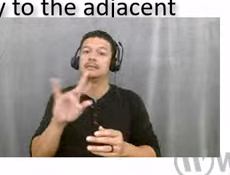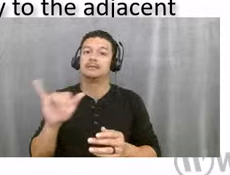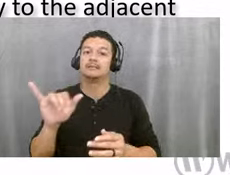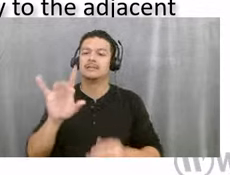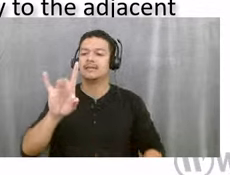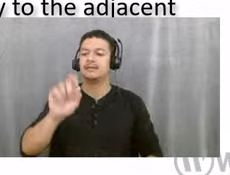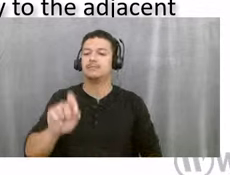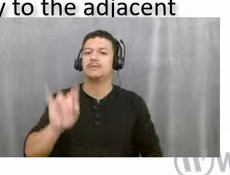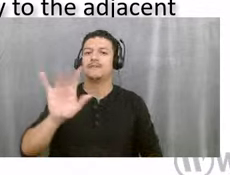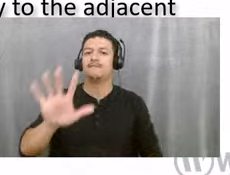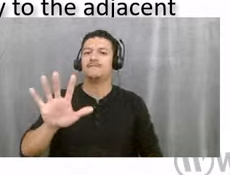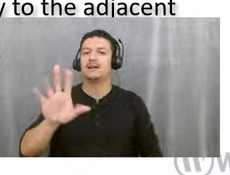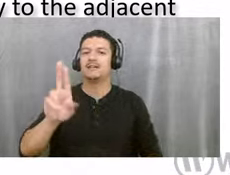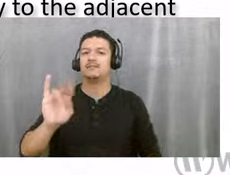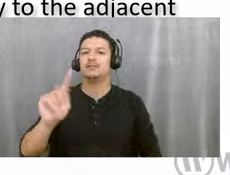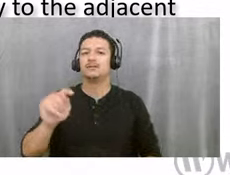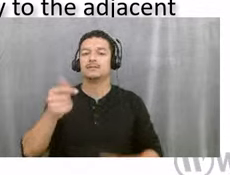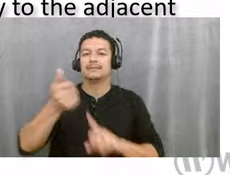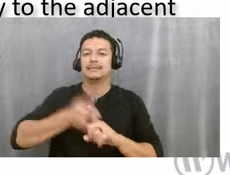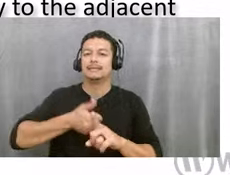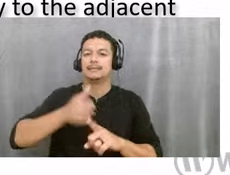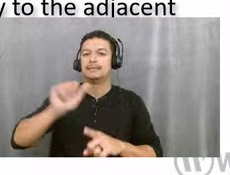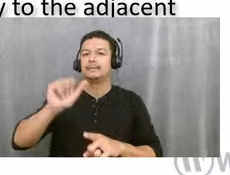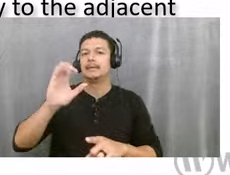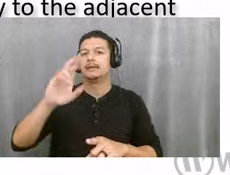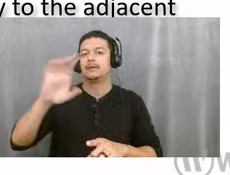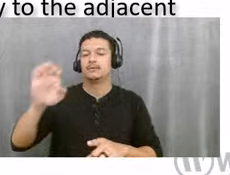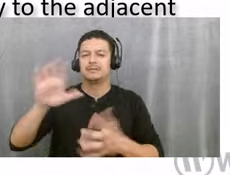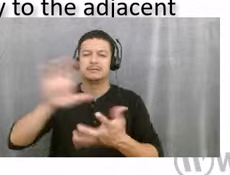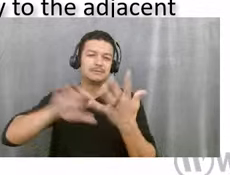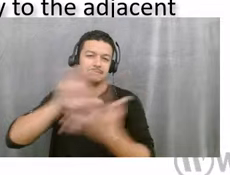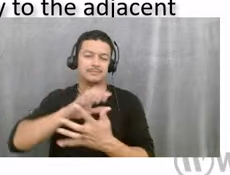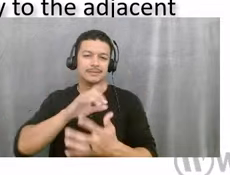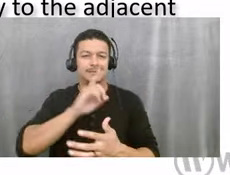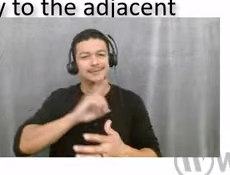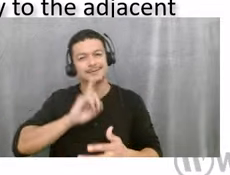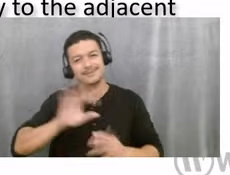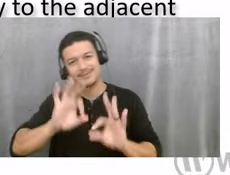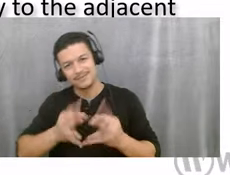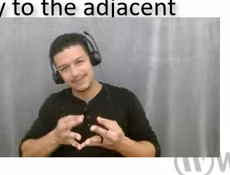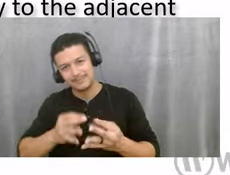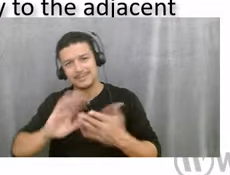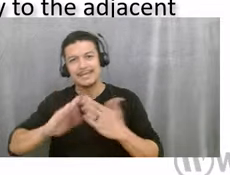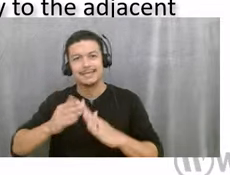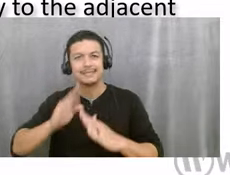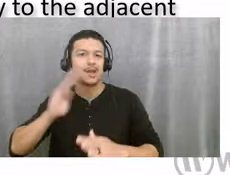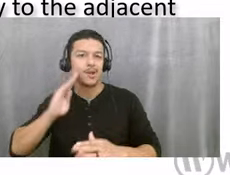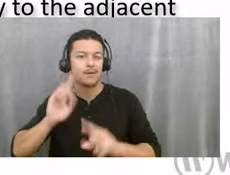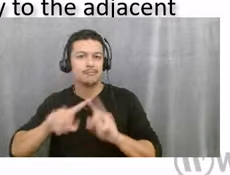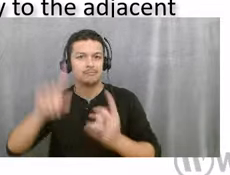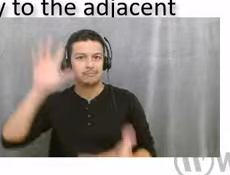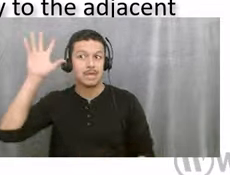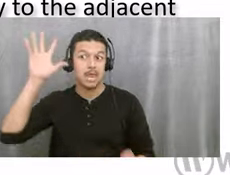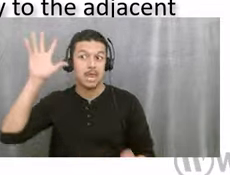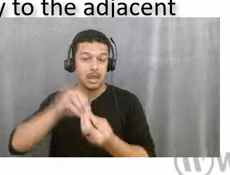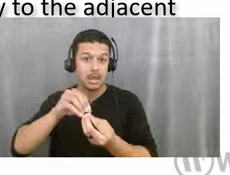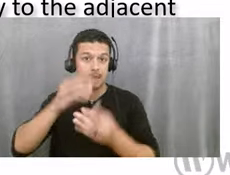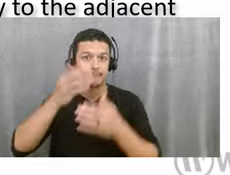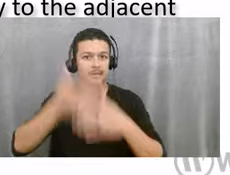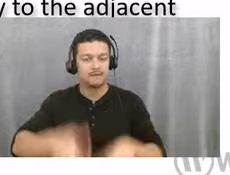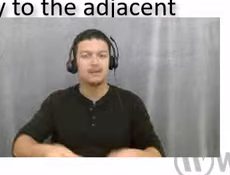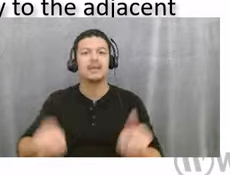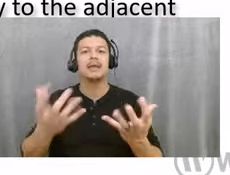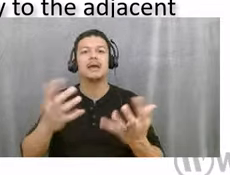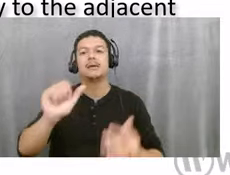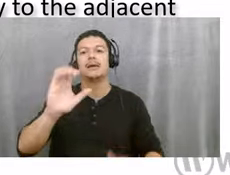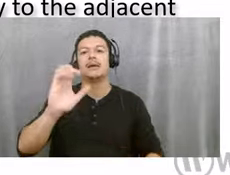Of course, that's kind of mixed across the site. There's single family homes and townhomes. Um, but when you add up all the units and divided by the number of acres, it's 8.85.